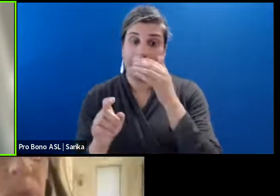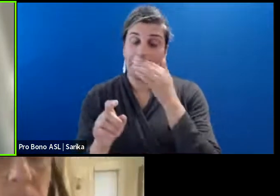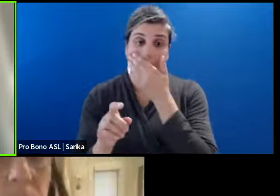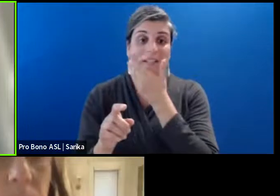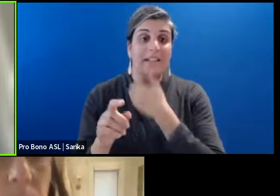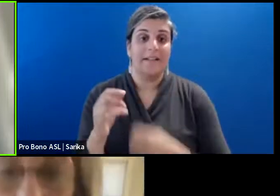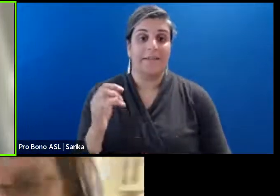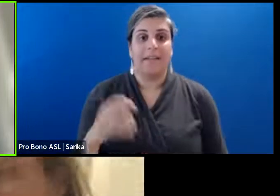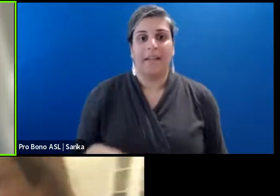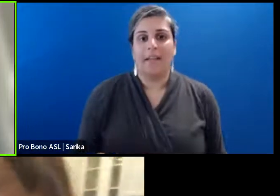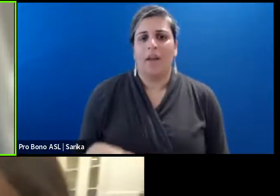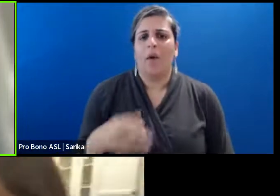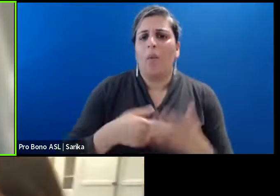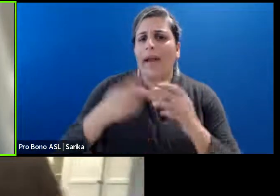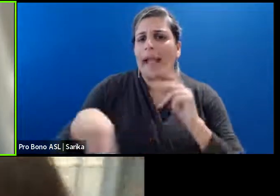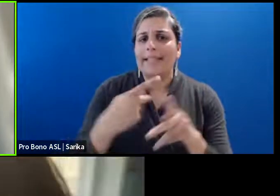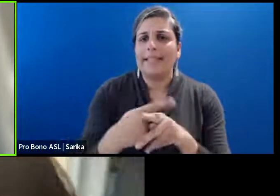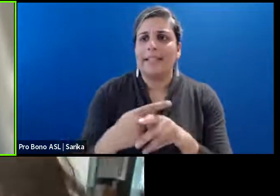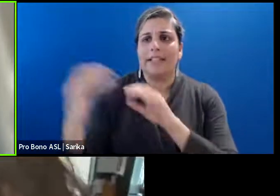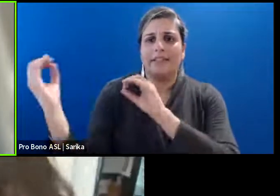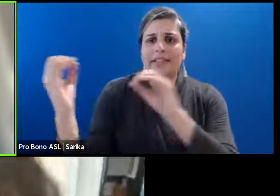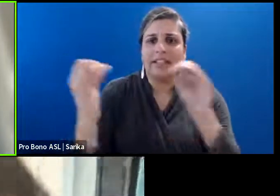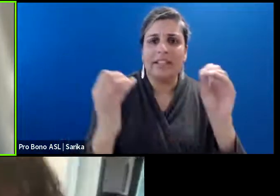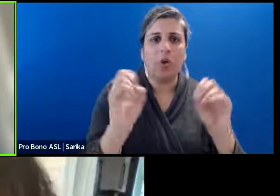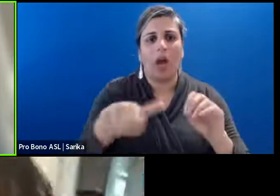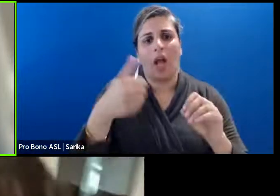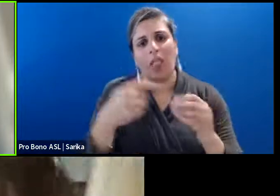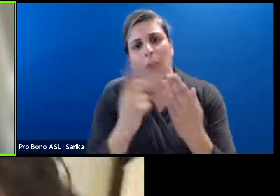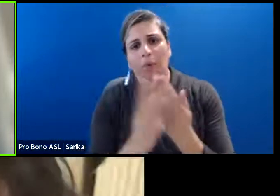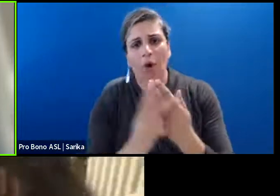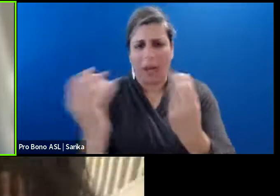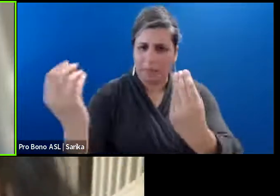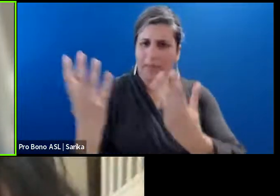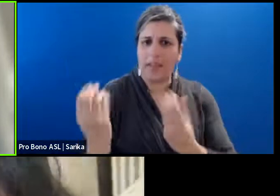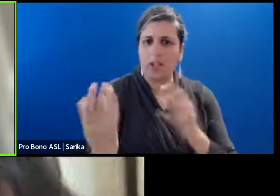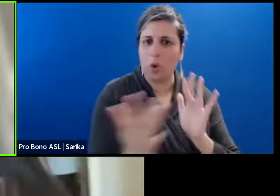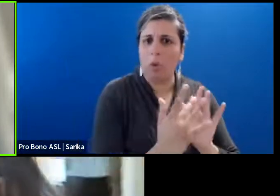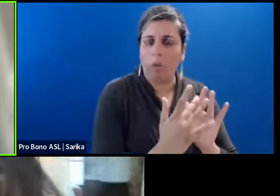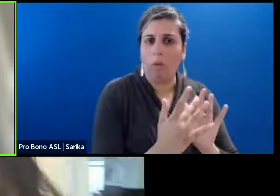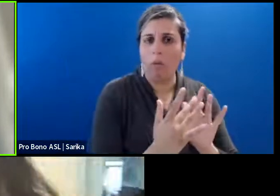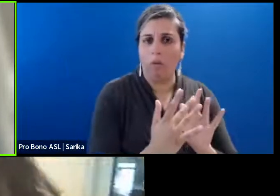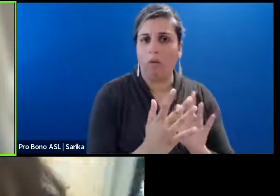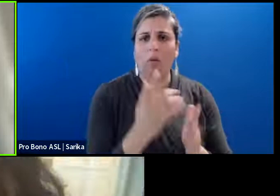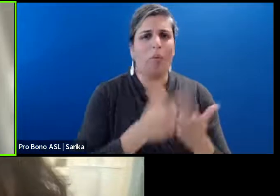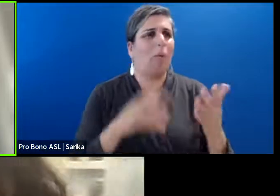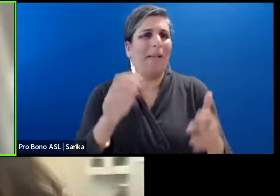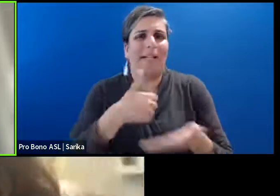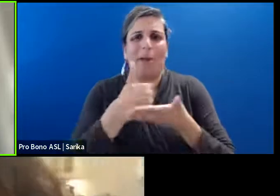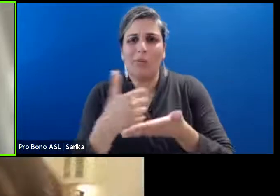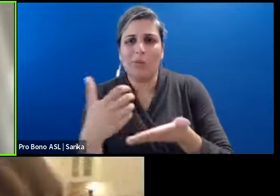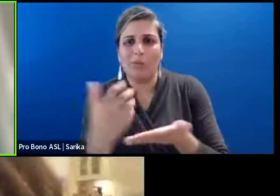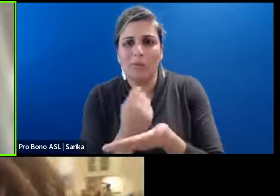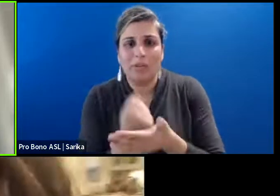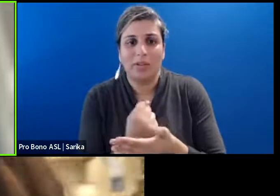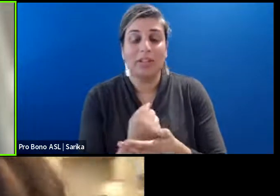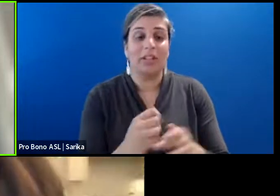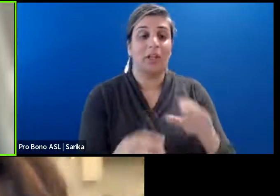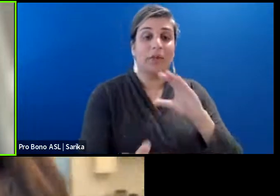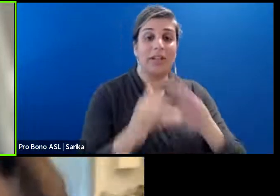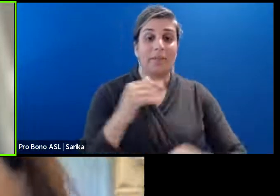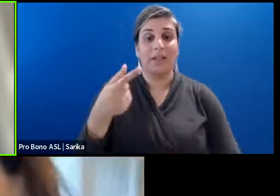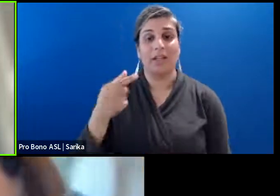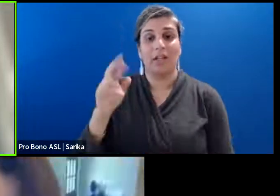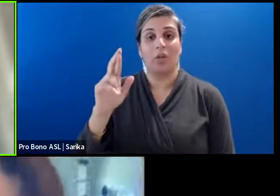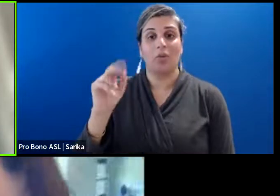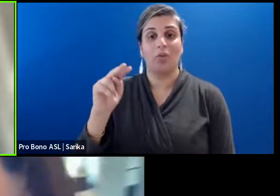us know what types of teach outs or other programming might be useful to you. You can always email us at grants at